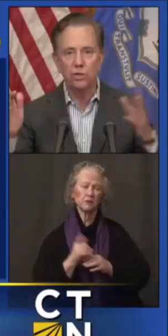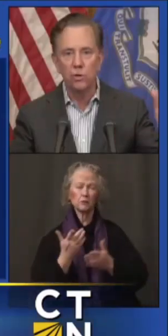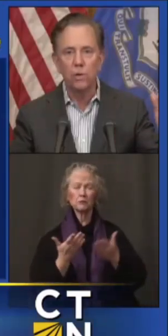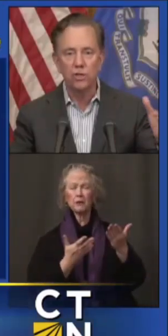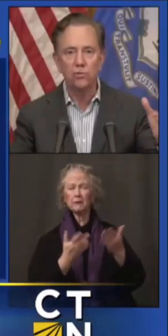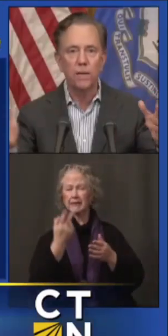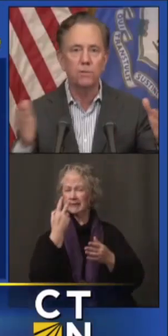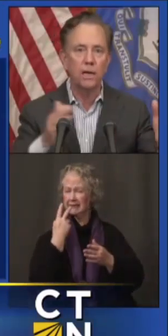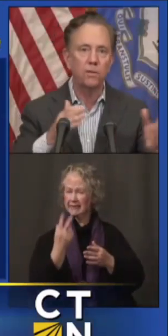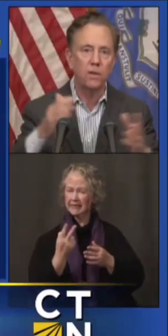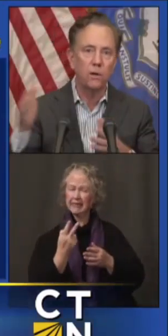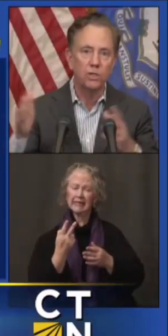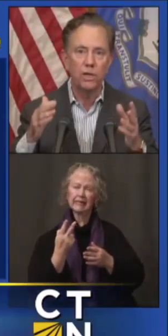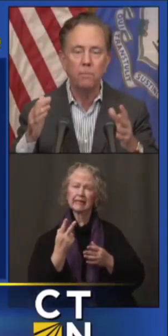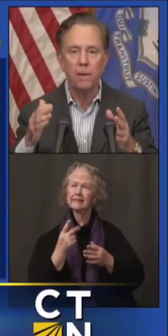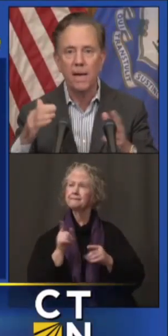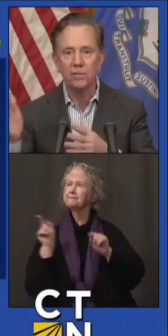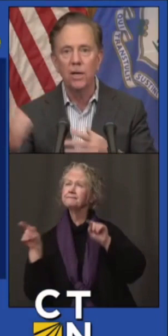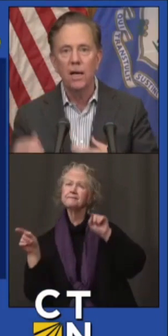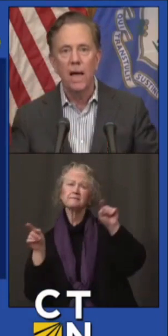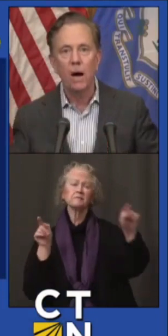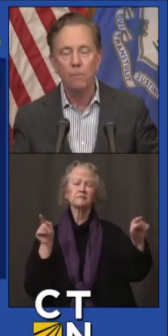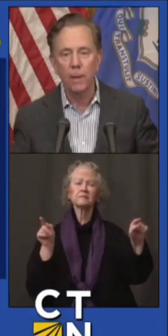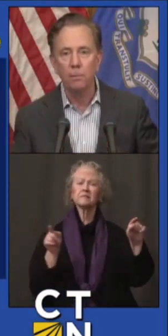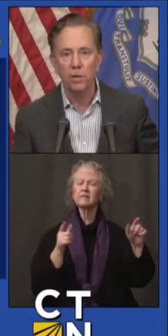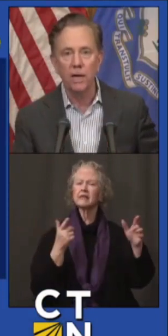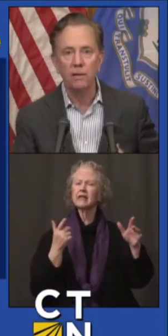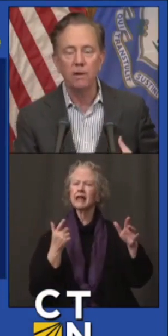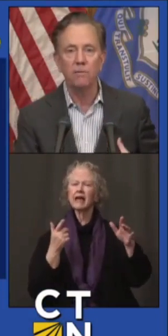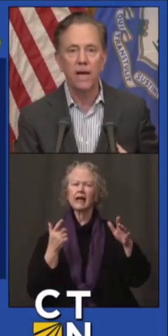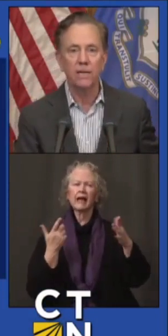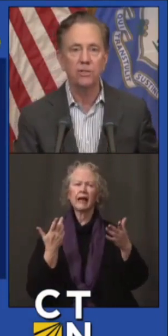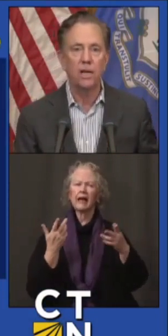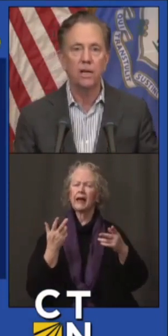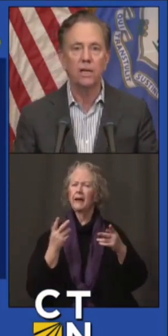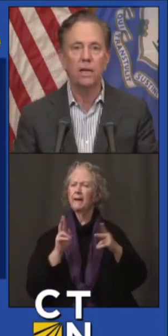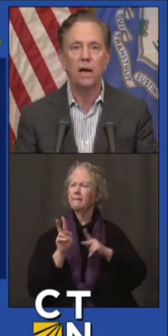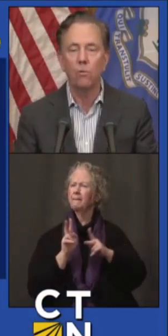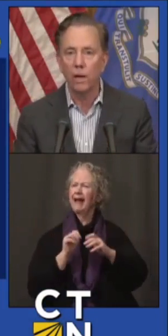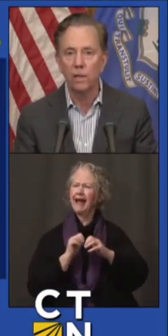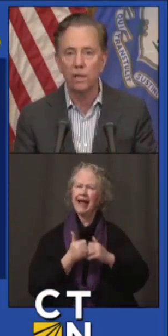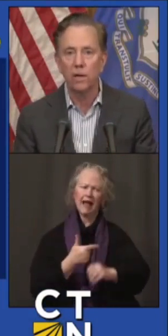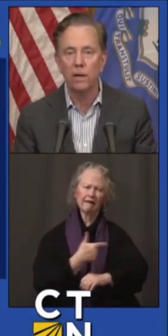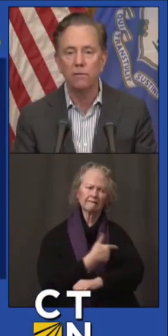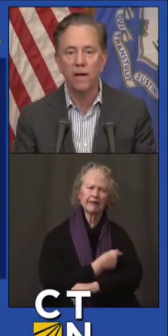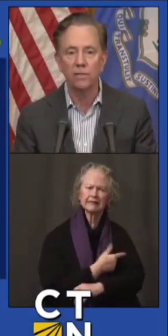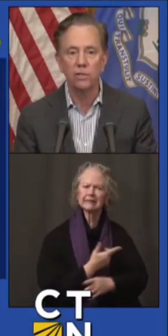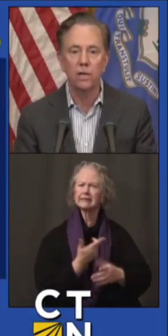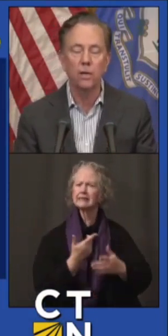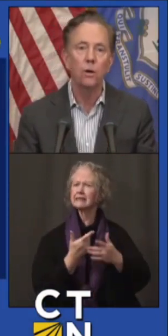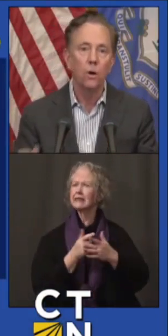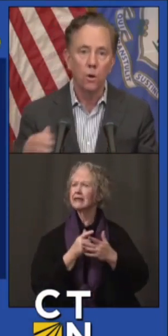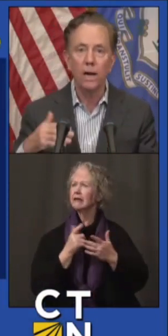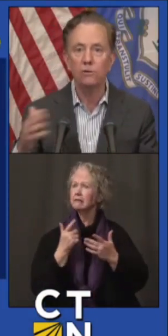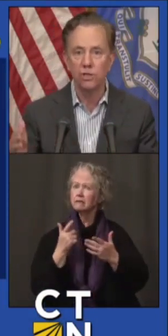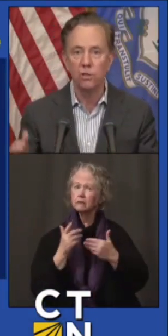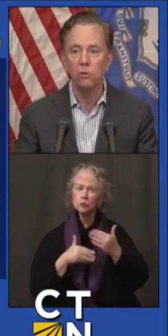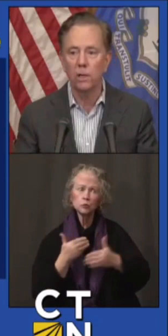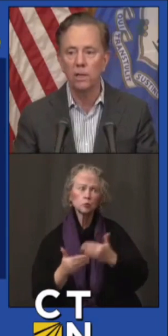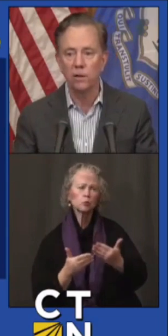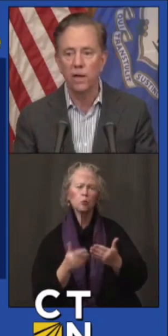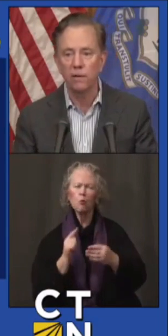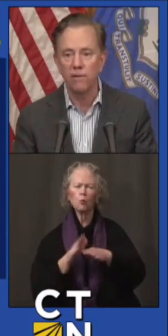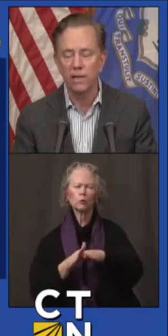sort of the two extremes out there which impact how people are getting vaccinated and how quickly they're getting vaccinated or how